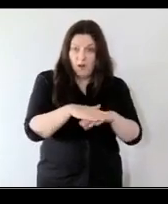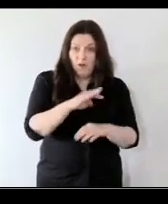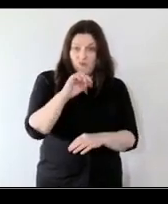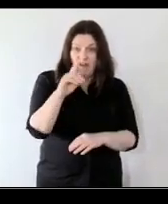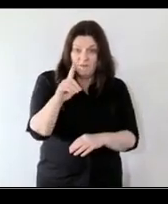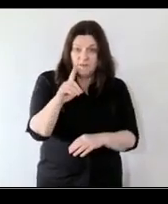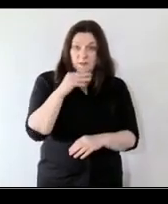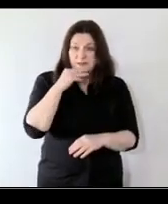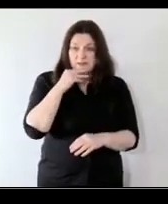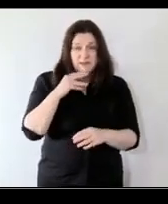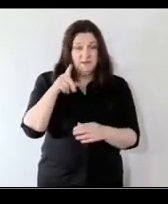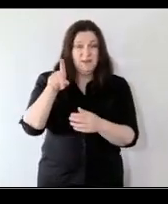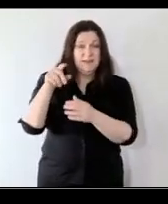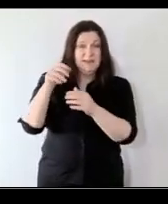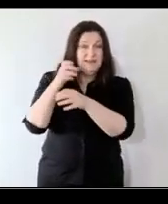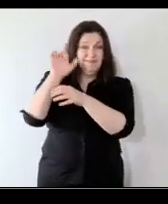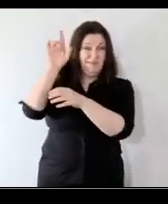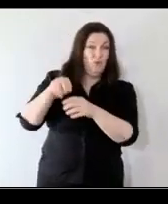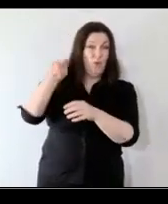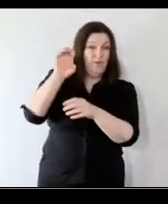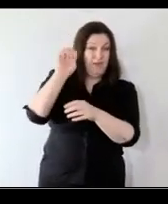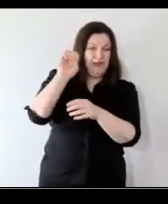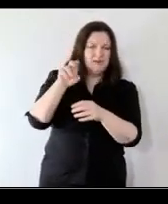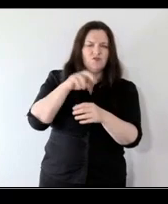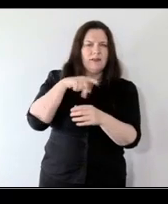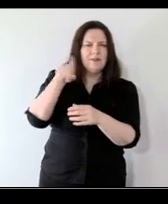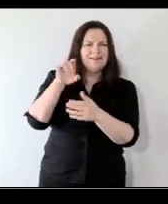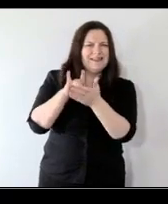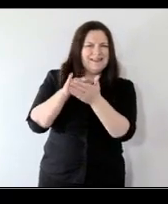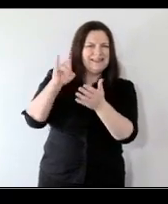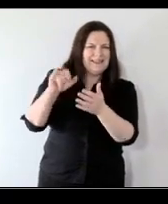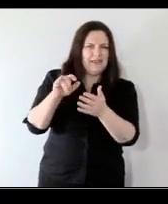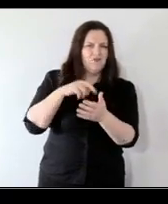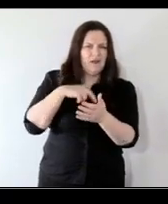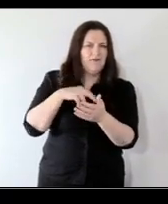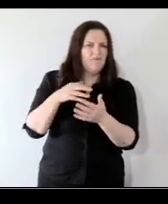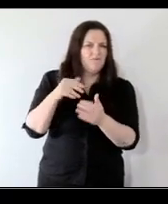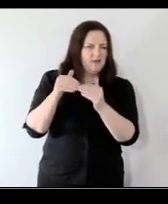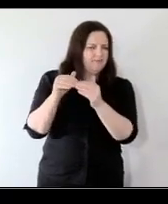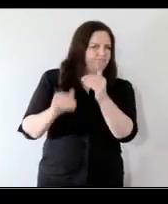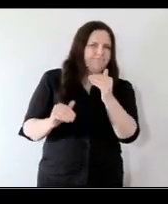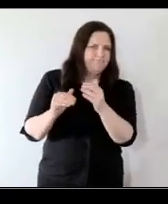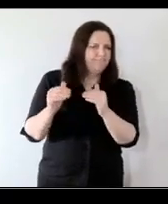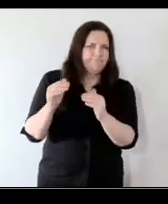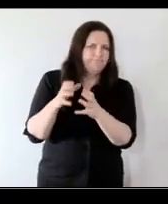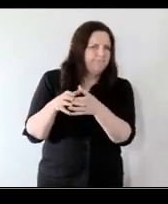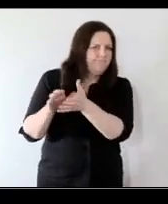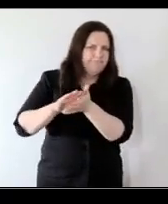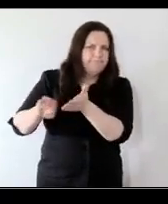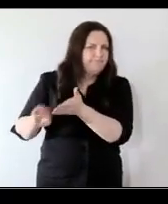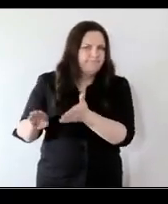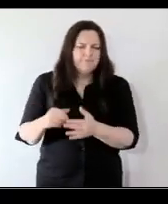which is a deprived city in the north of england and what we're trying to create in that city is systems change